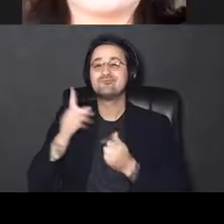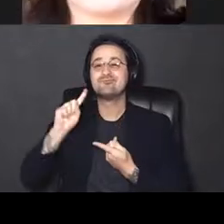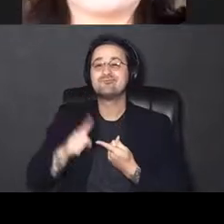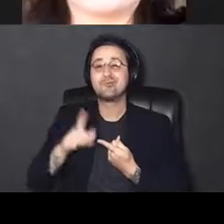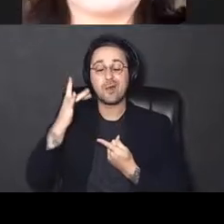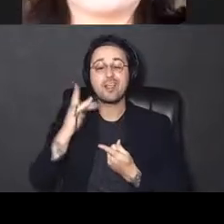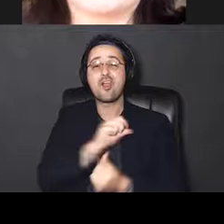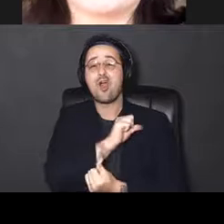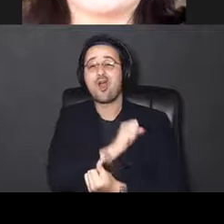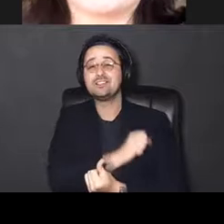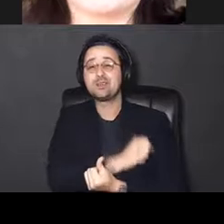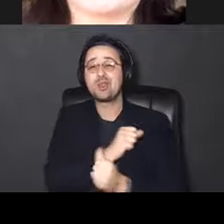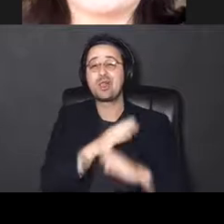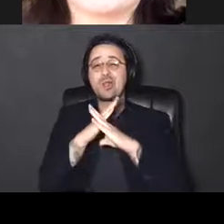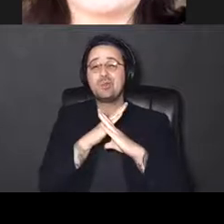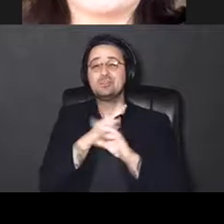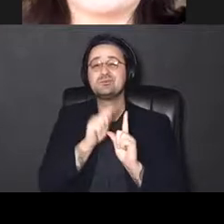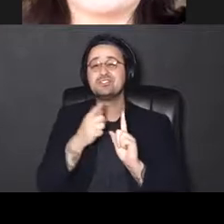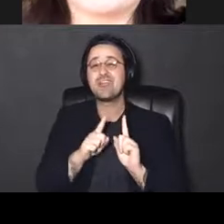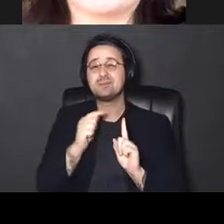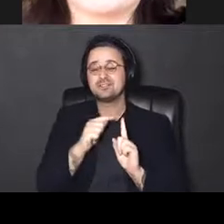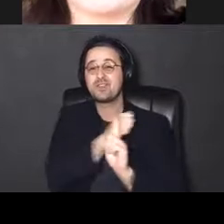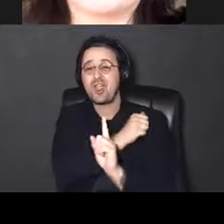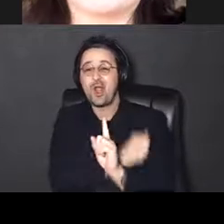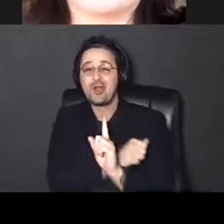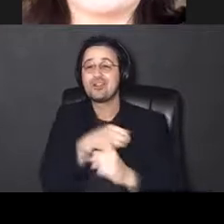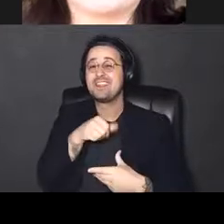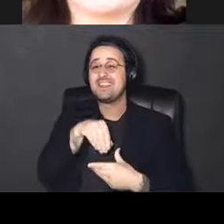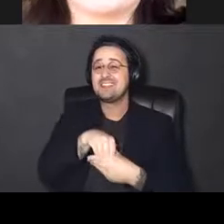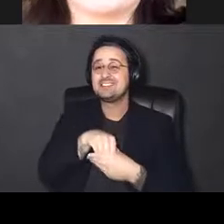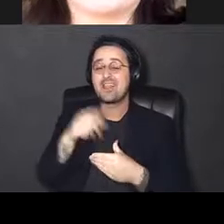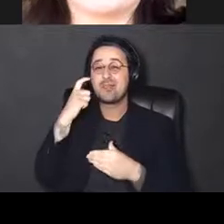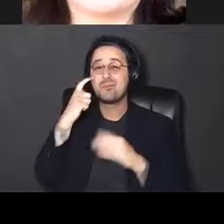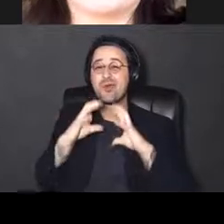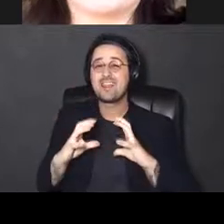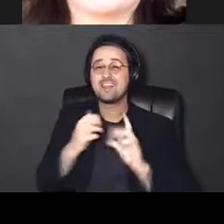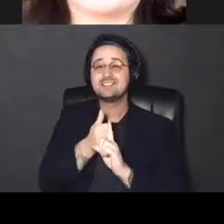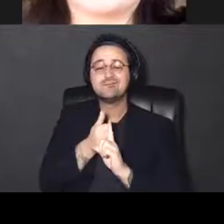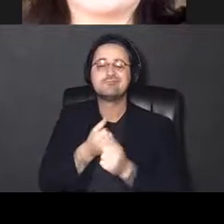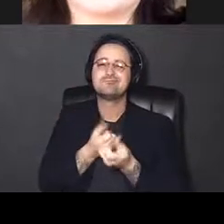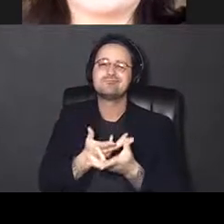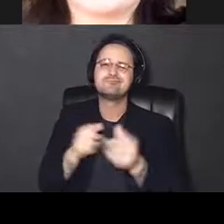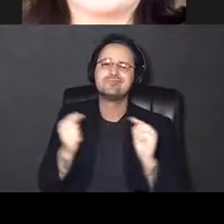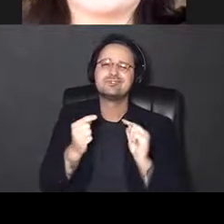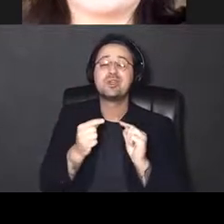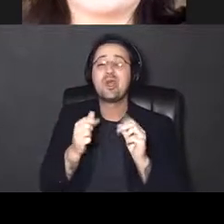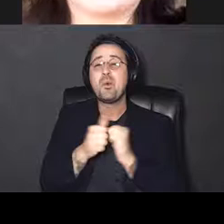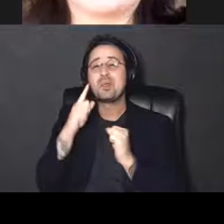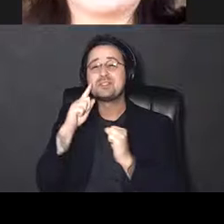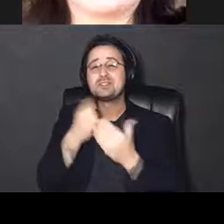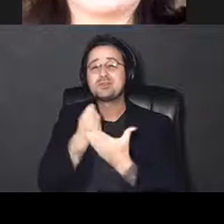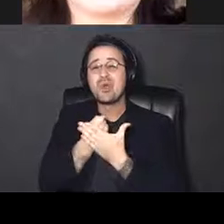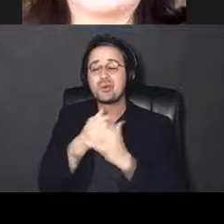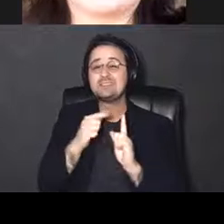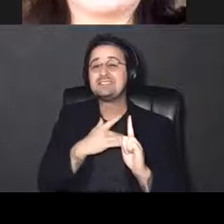of one of the arteries within the brain. This produces injury, usually with stroke, the